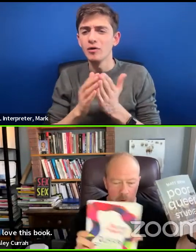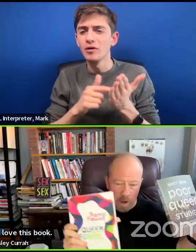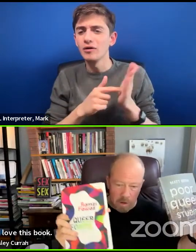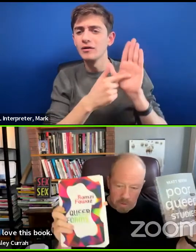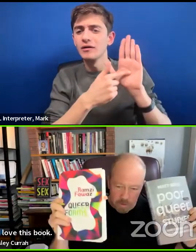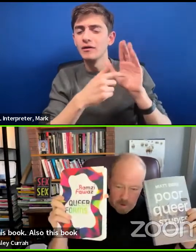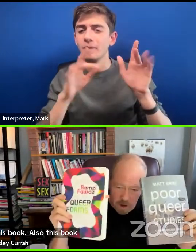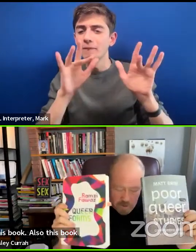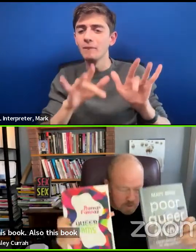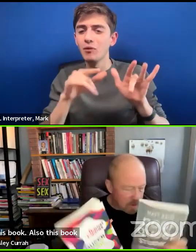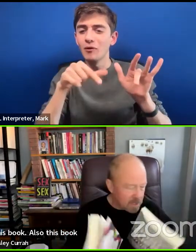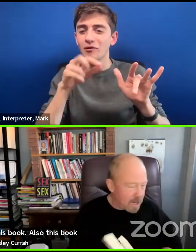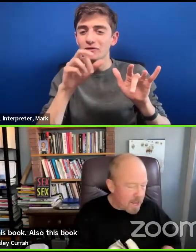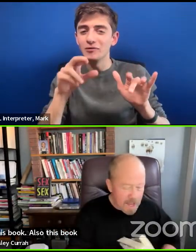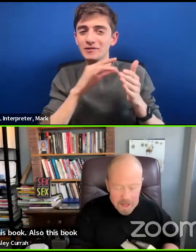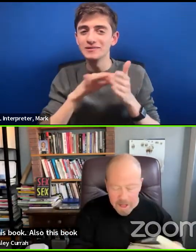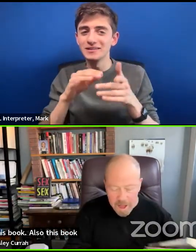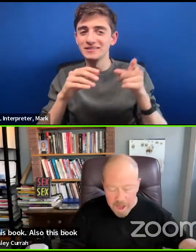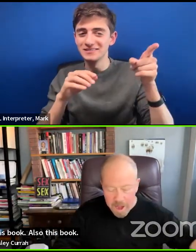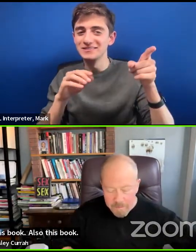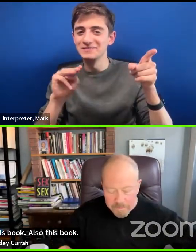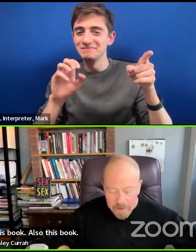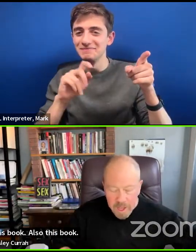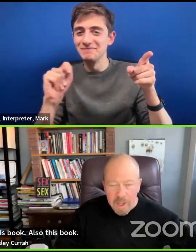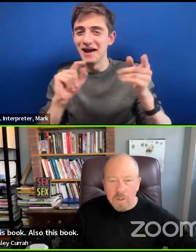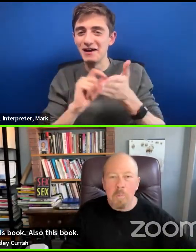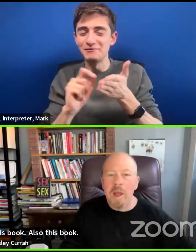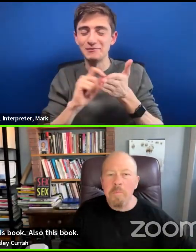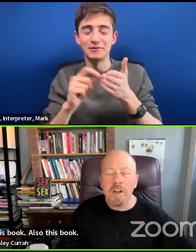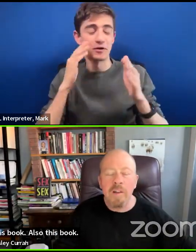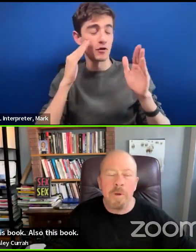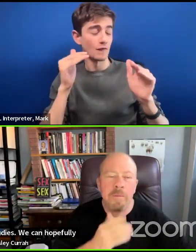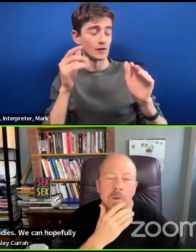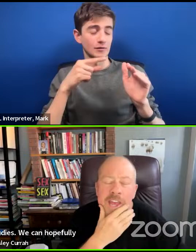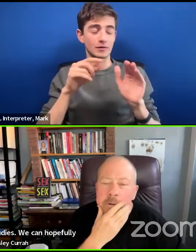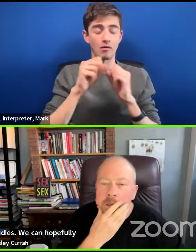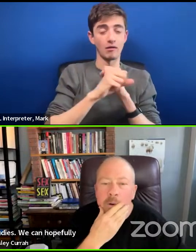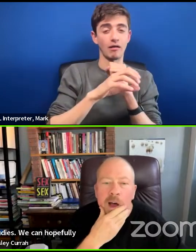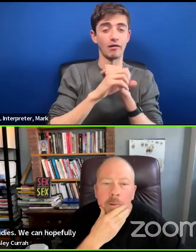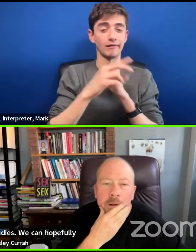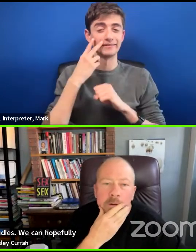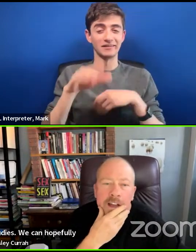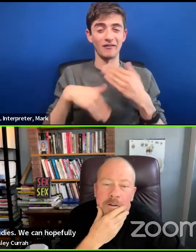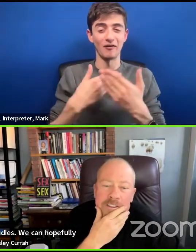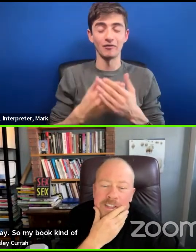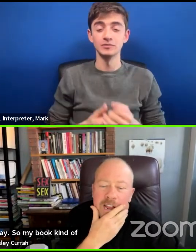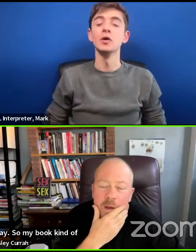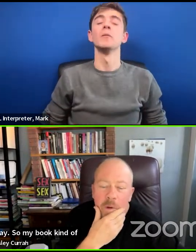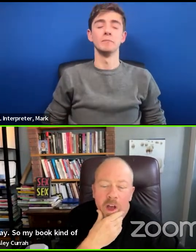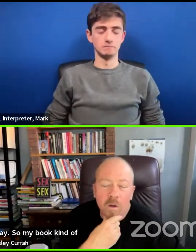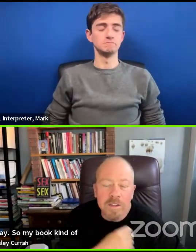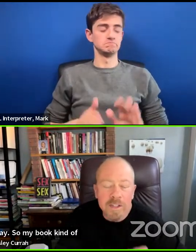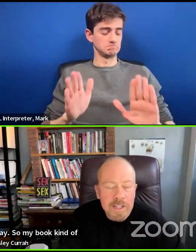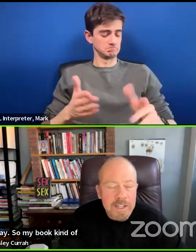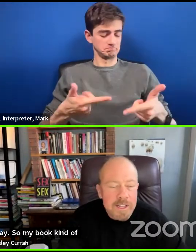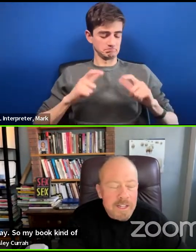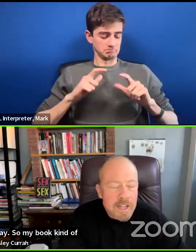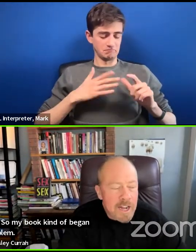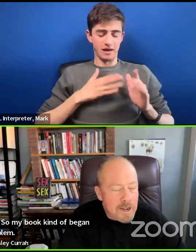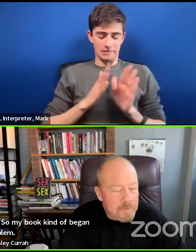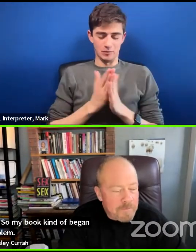hopefully talk about all these books today. So my book kind of began with a problem. I was thinking about